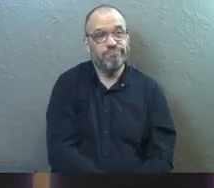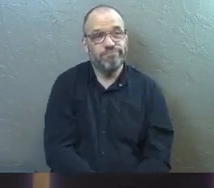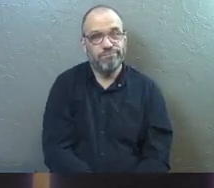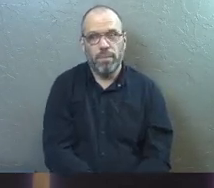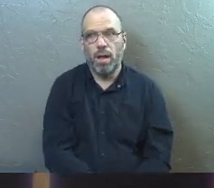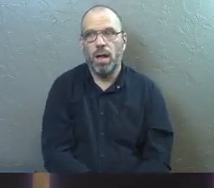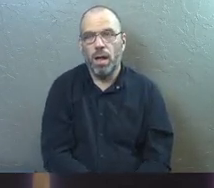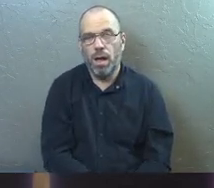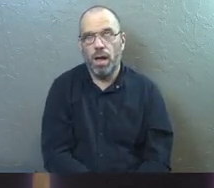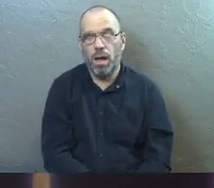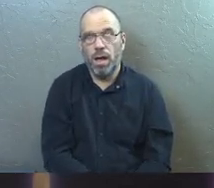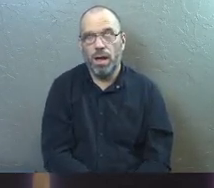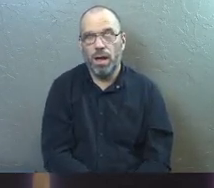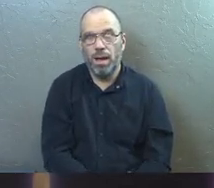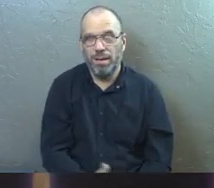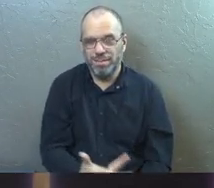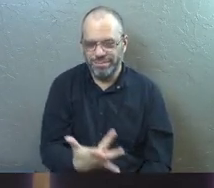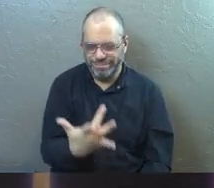Brilliant.